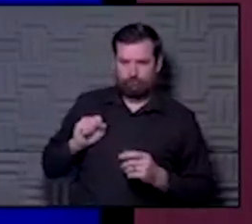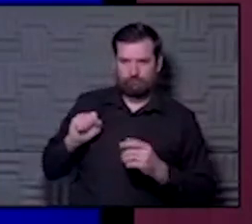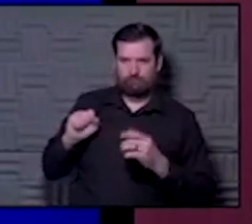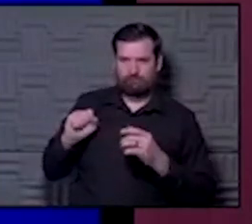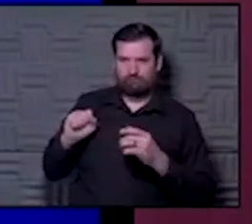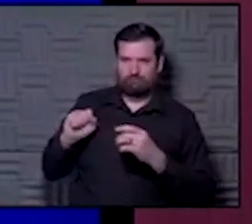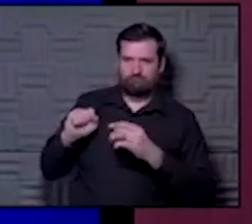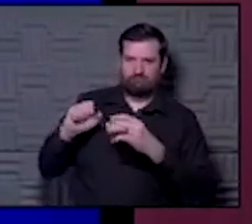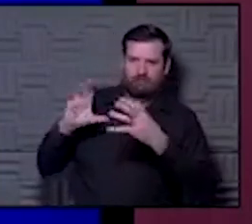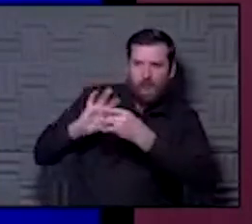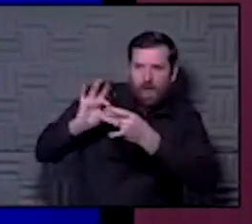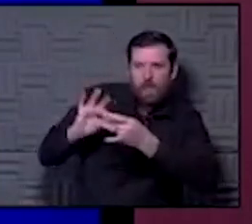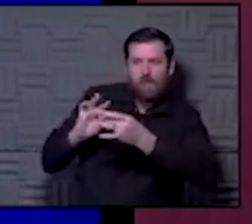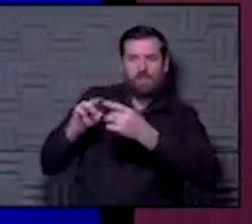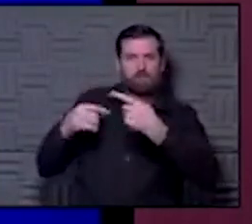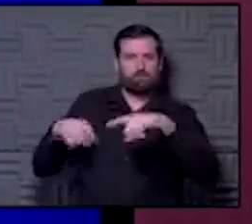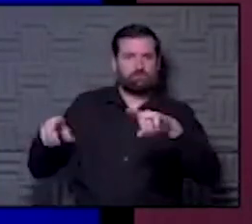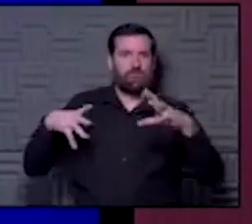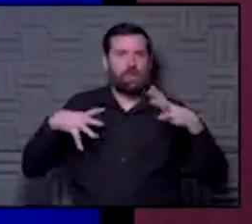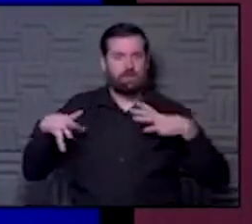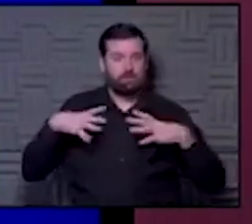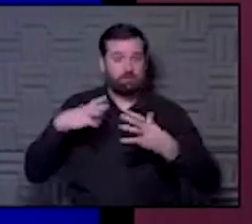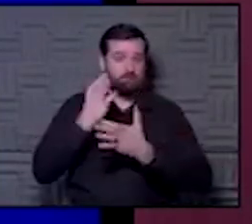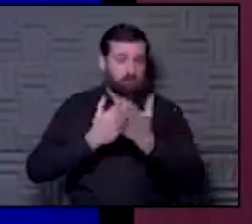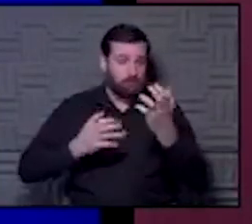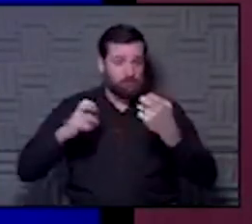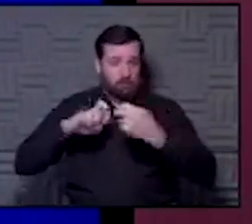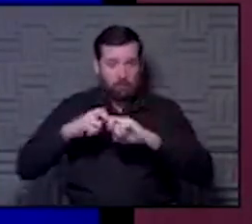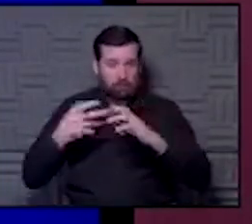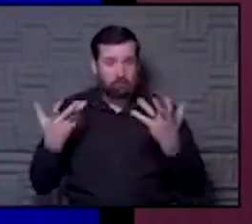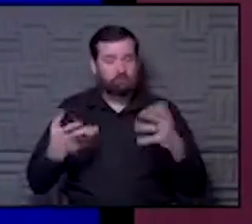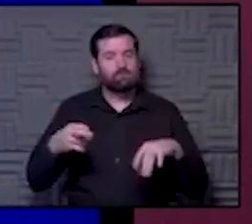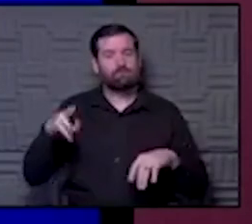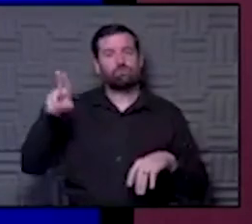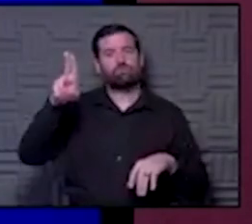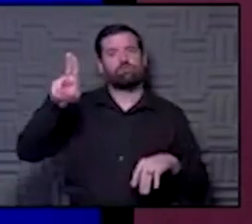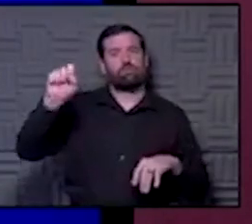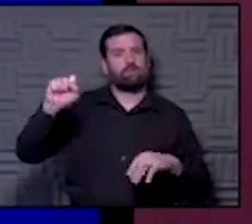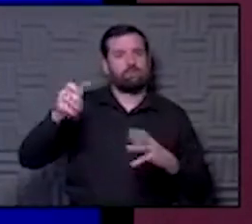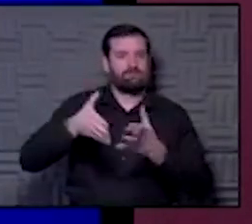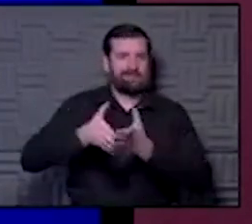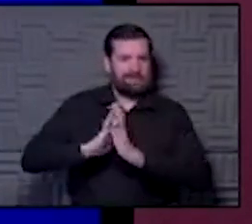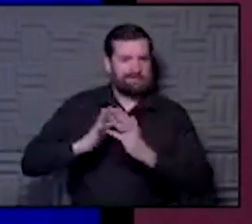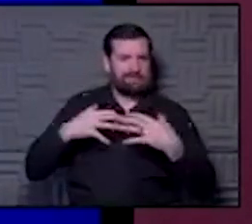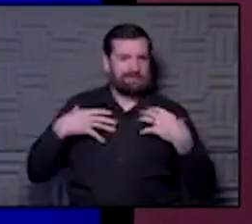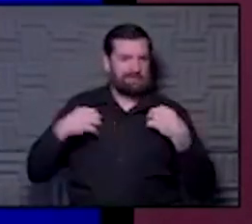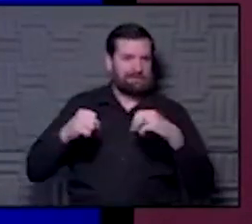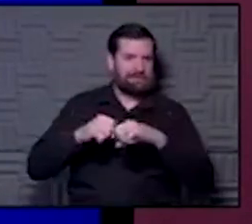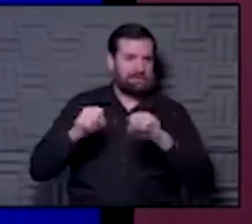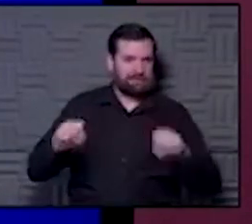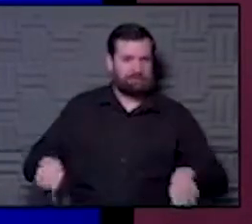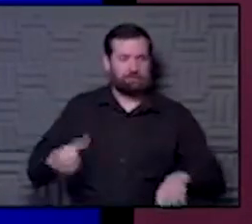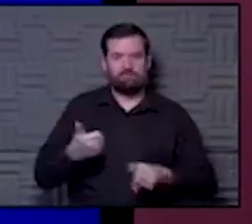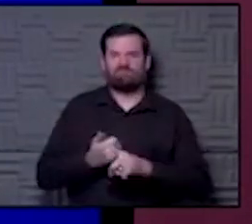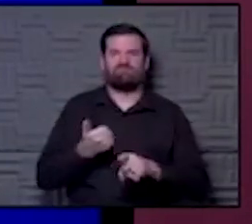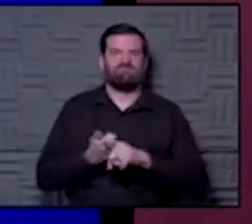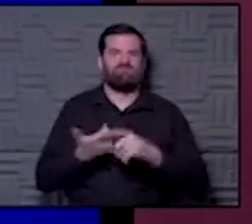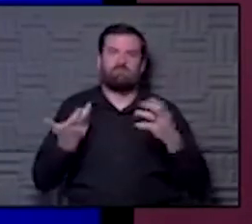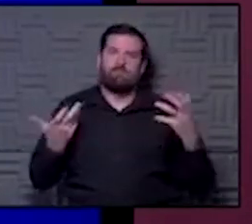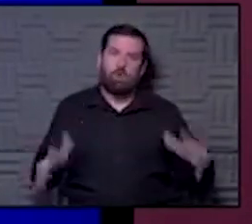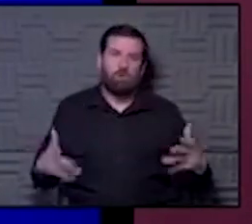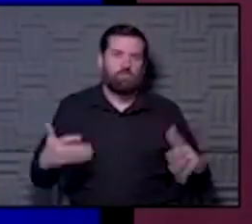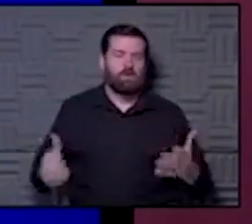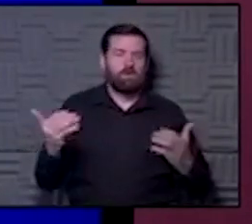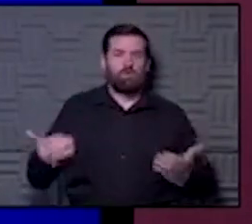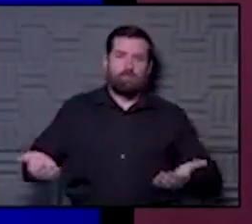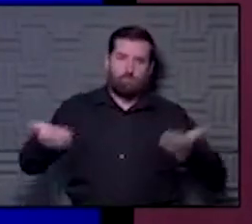government over the holidays and said that part of the problem is the United States is asking health systems that, you are so overwhelmed right now to